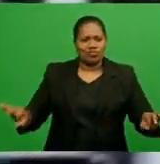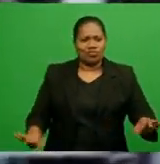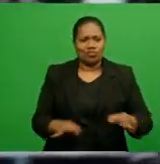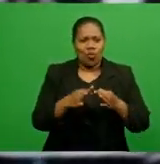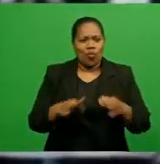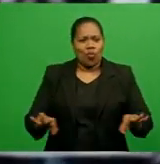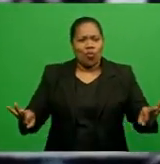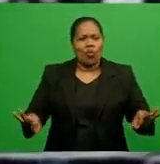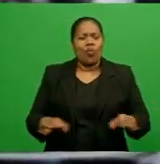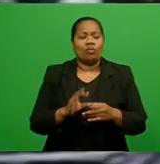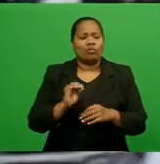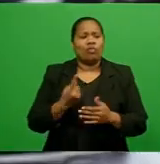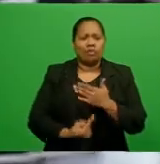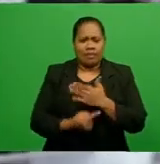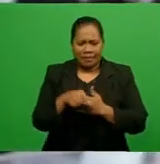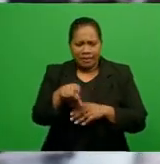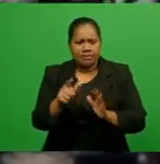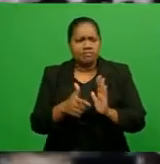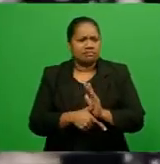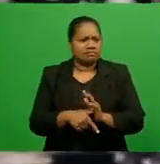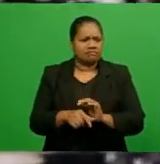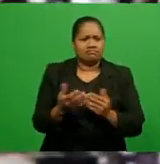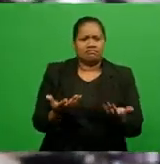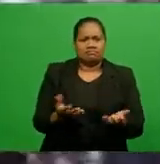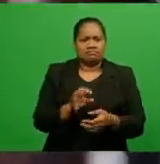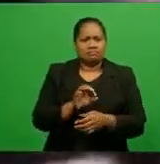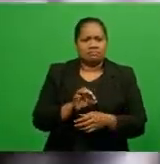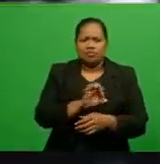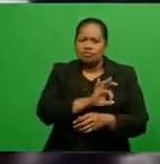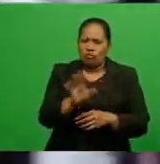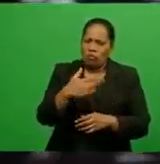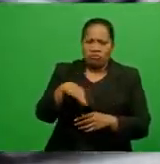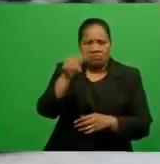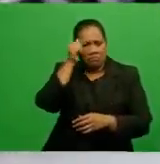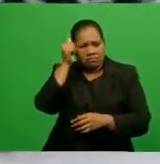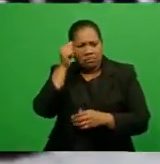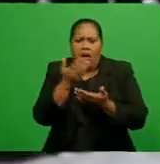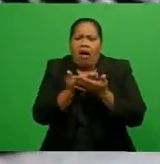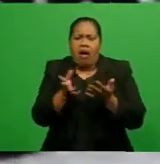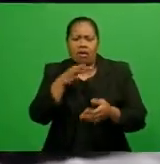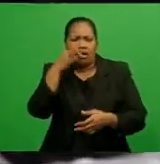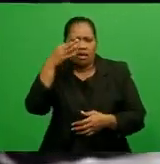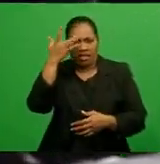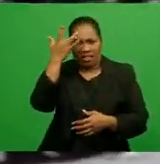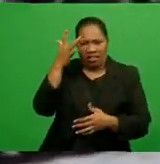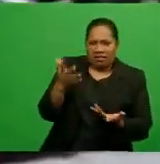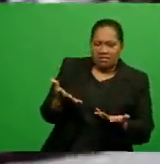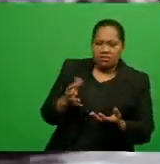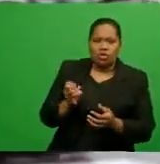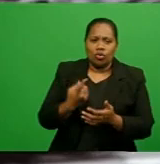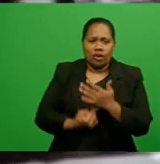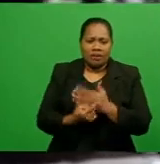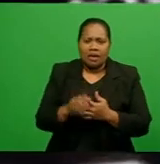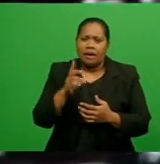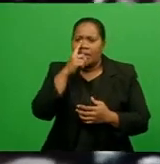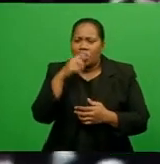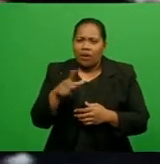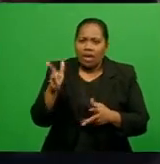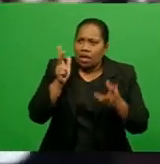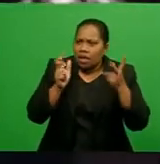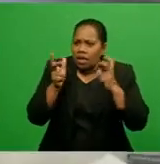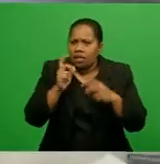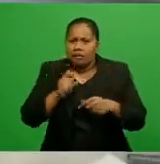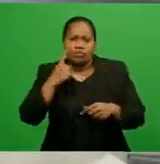at that time, not everybody knew how to sing, but everybody was listening and trying to sing. But later on,